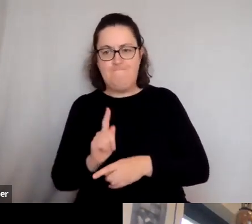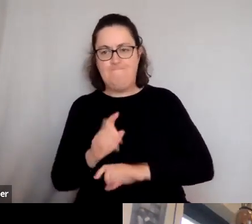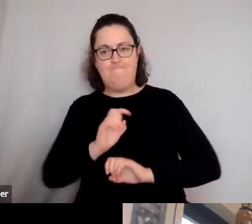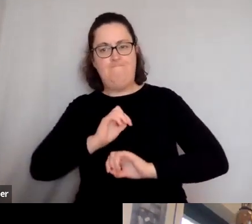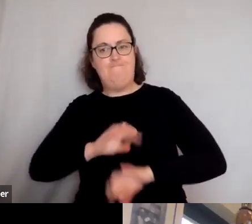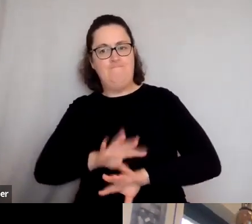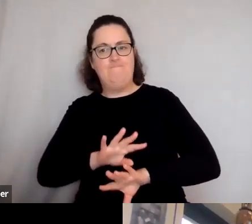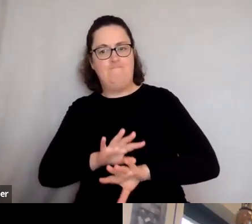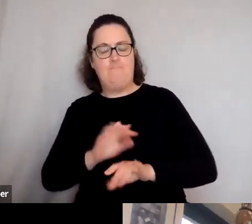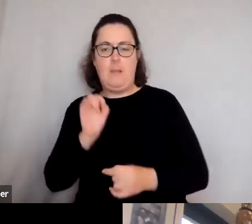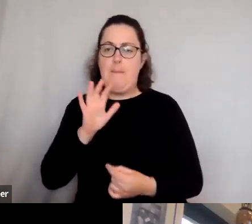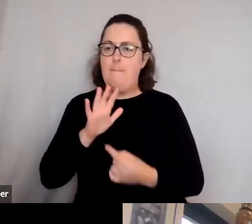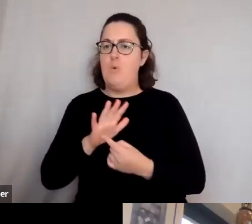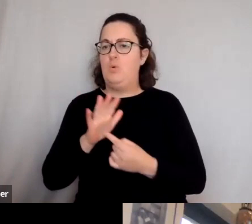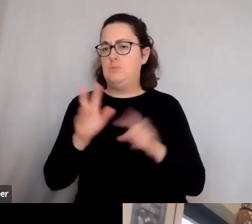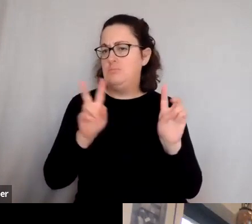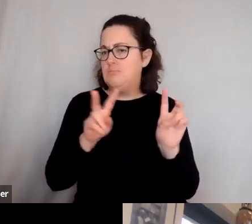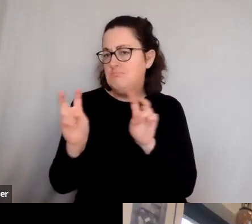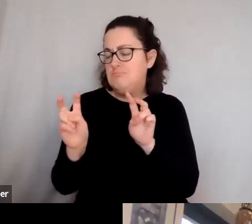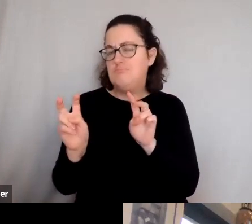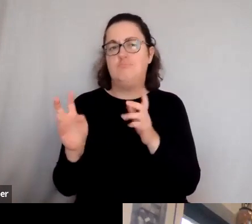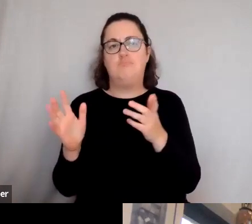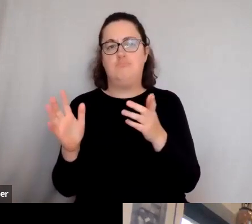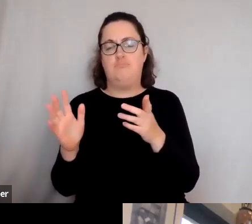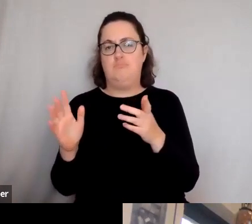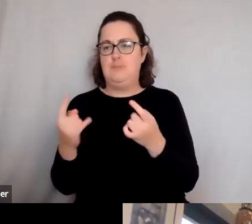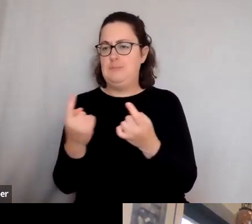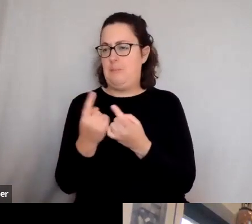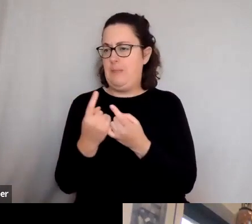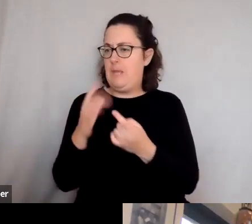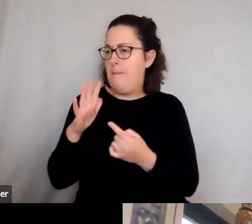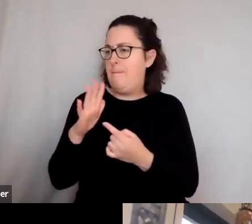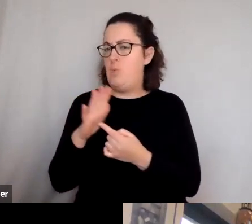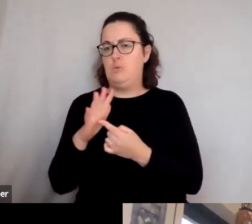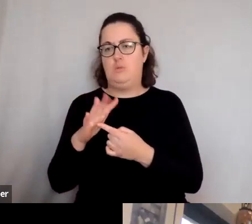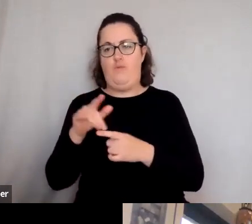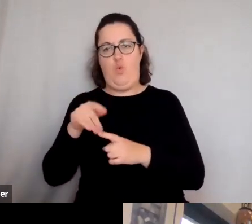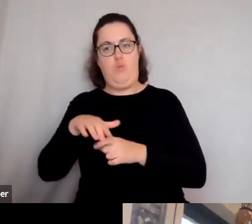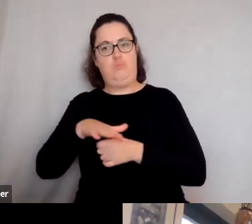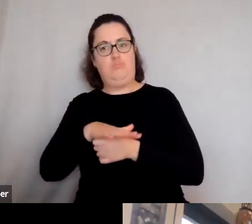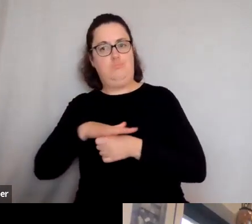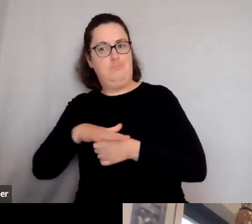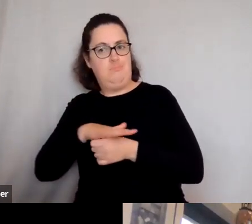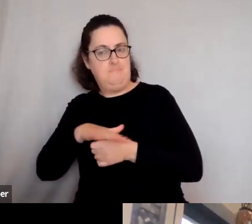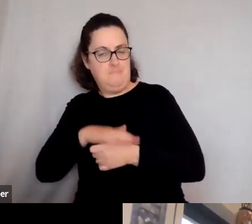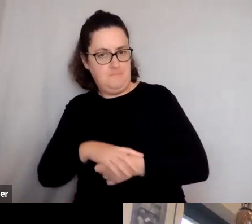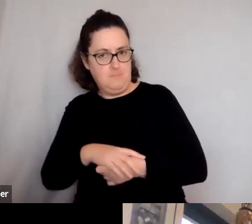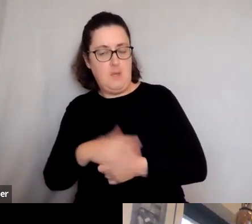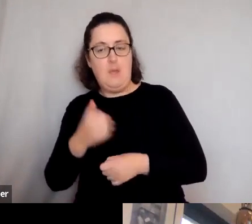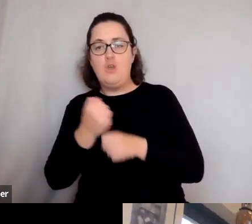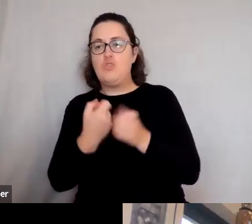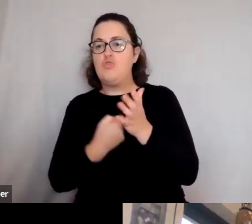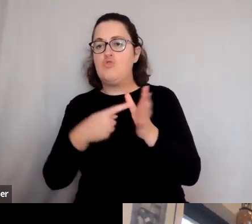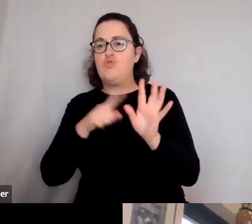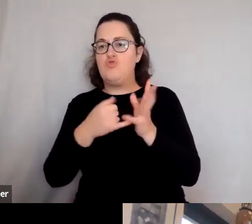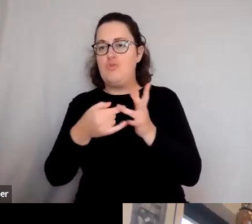an important topic that matters to society at the time. We had Grayson Perry do